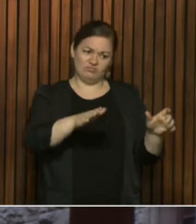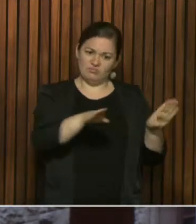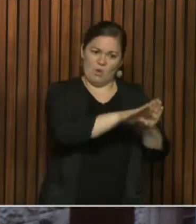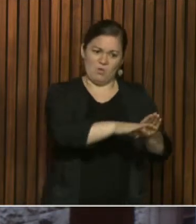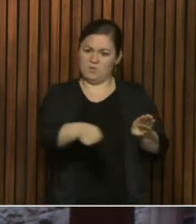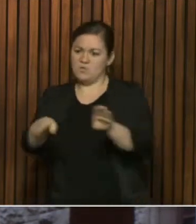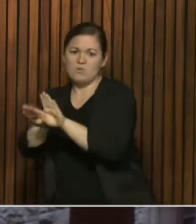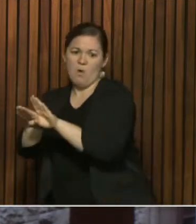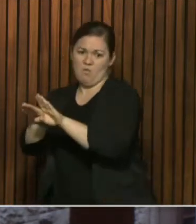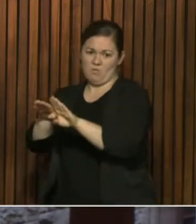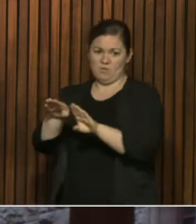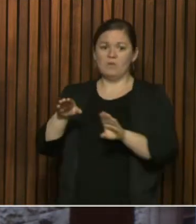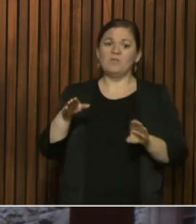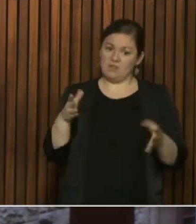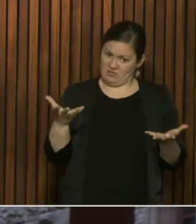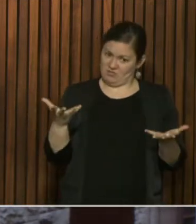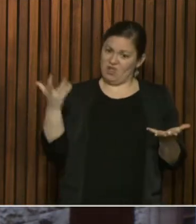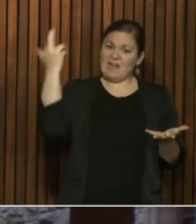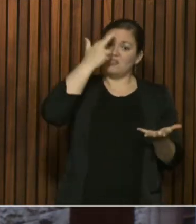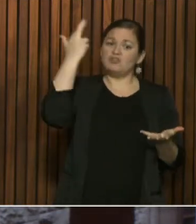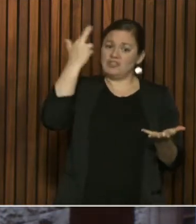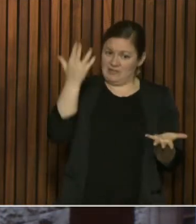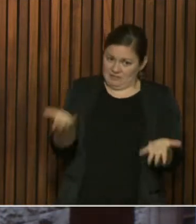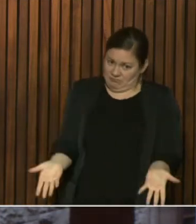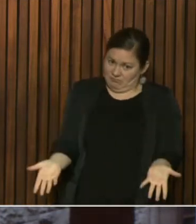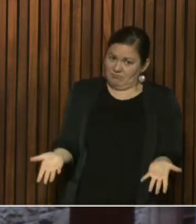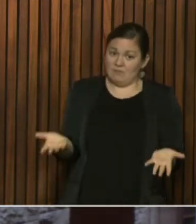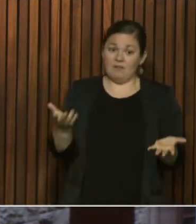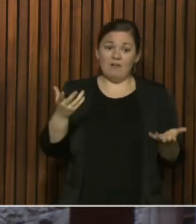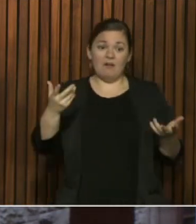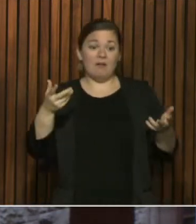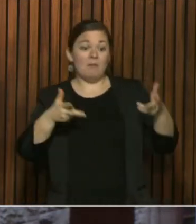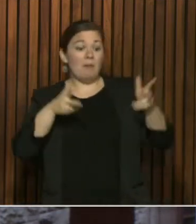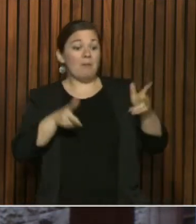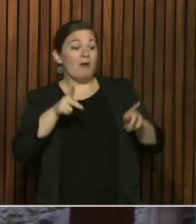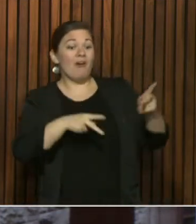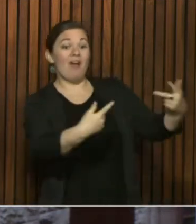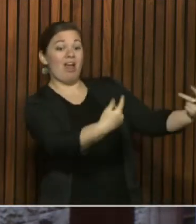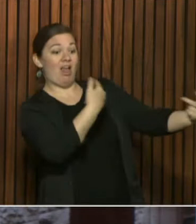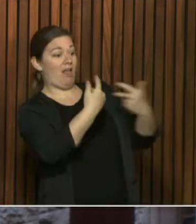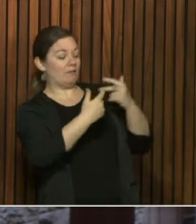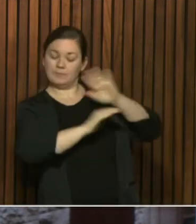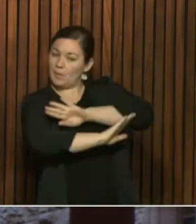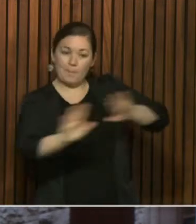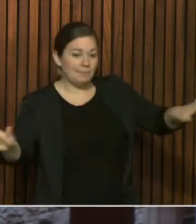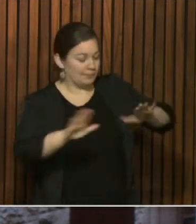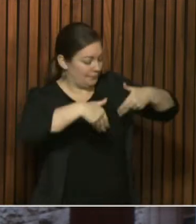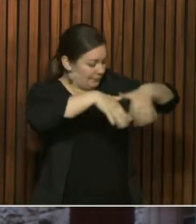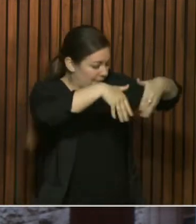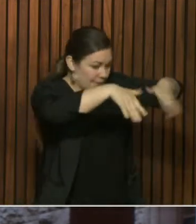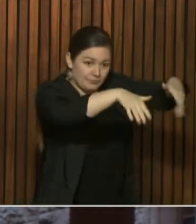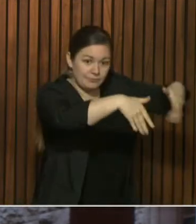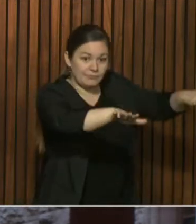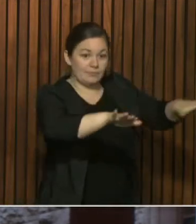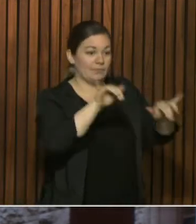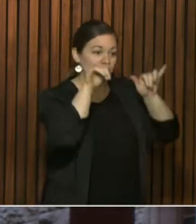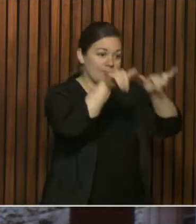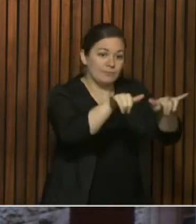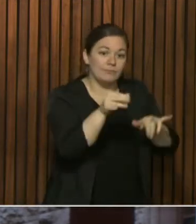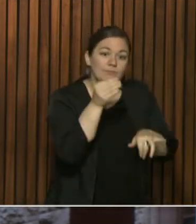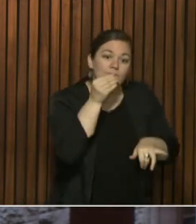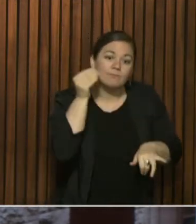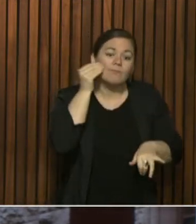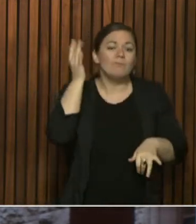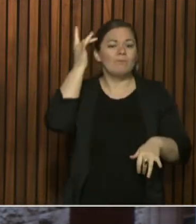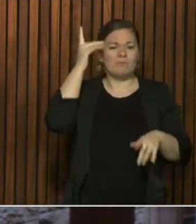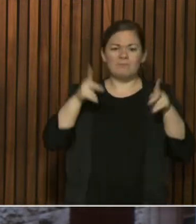they had undertaken to tell people that those parks and areas were not open as people wanted to take part in the